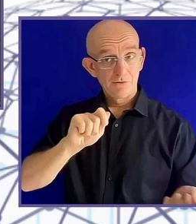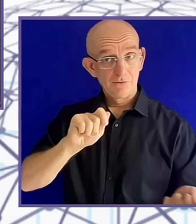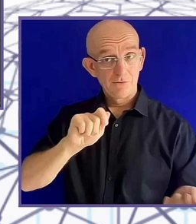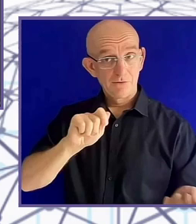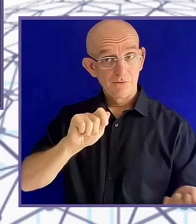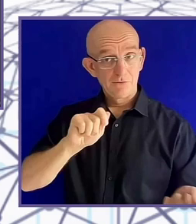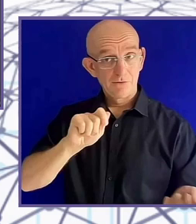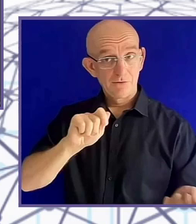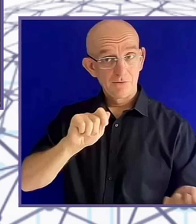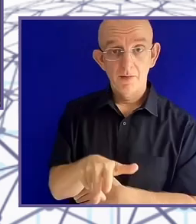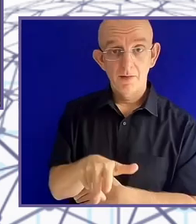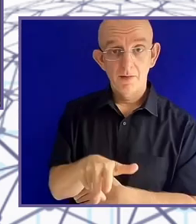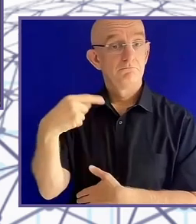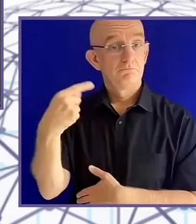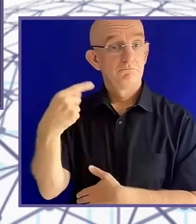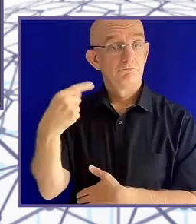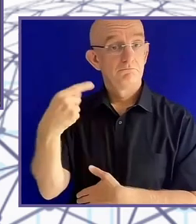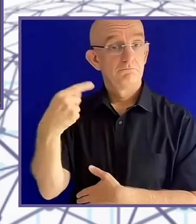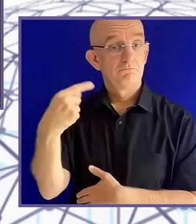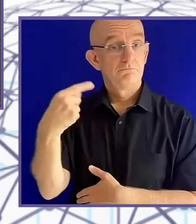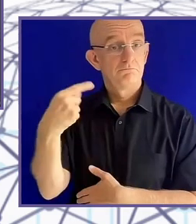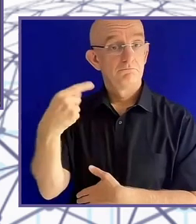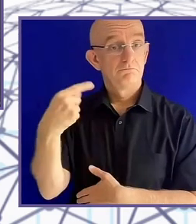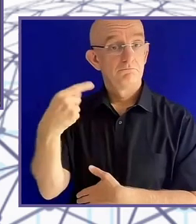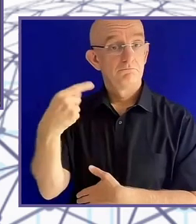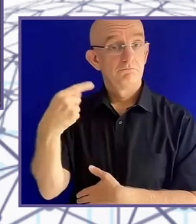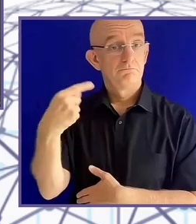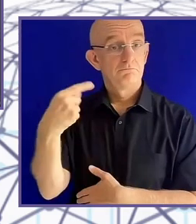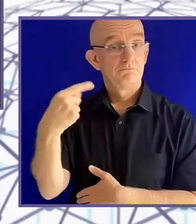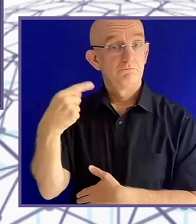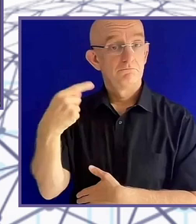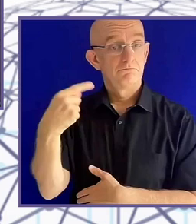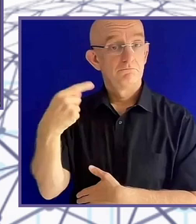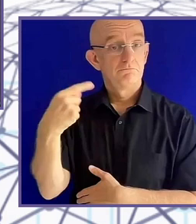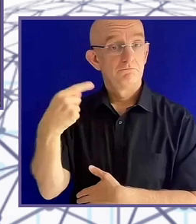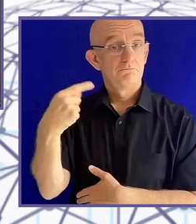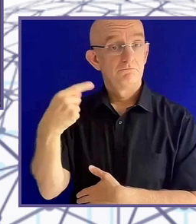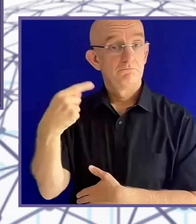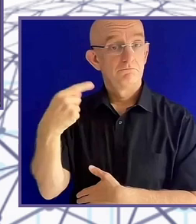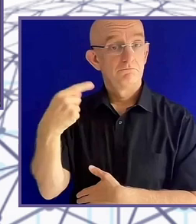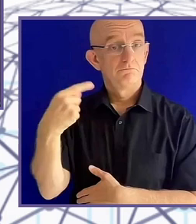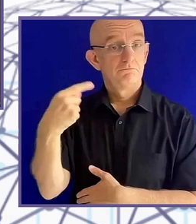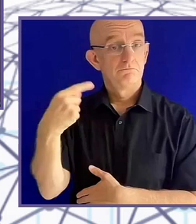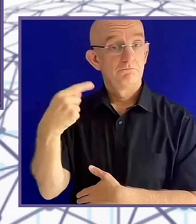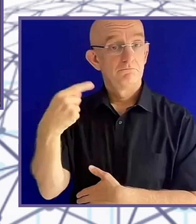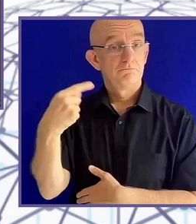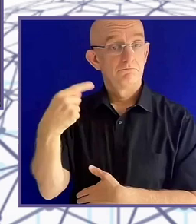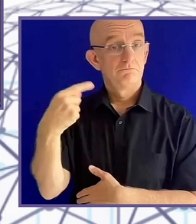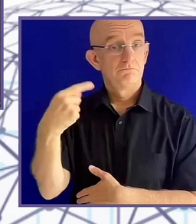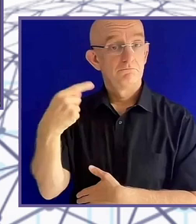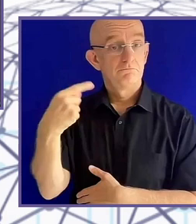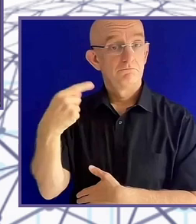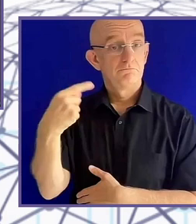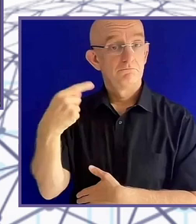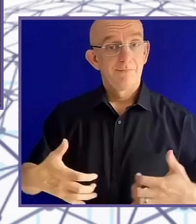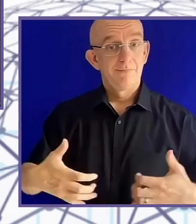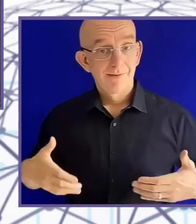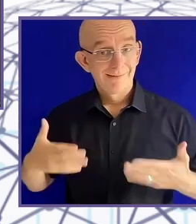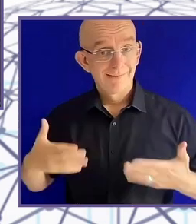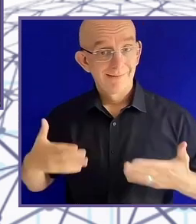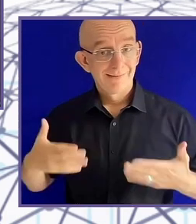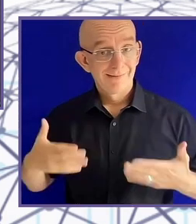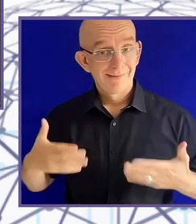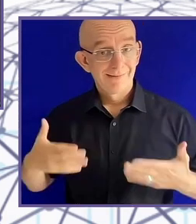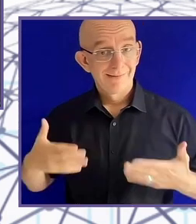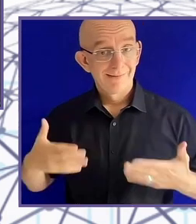could find those people, I'd be really, really happy to support us doing a project on exoskeletons. And after a few months, he came back and went, I've been